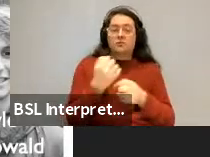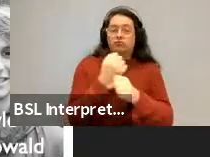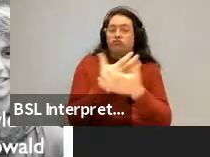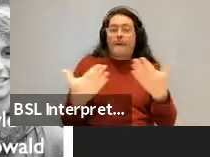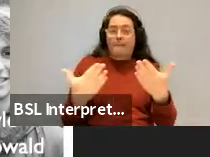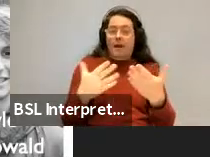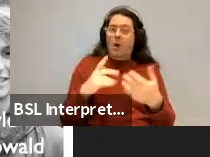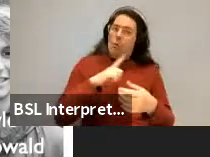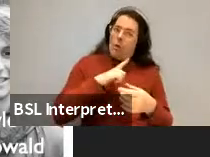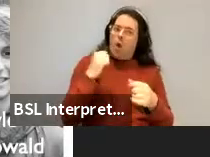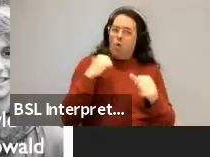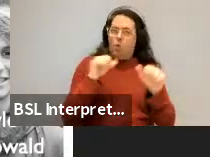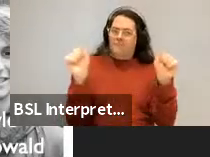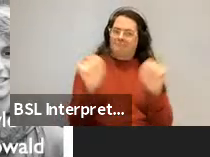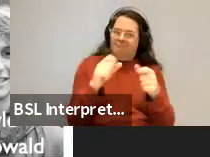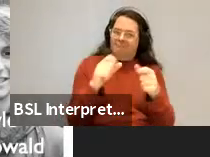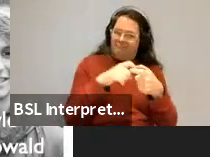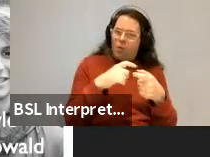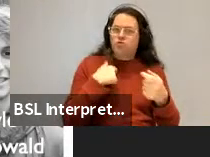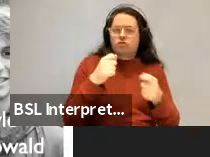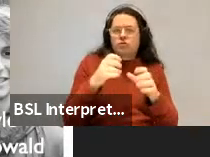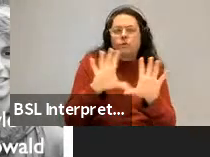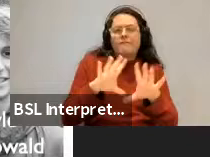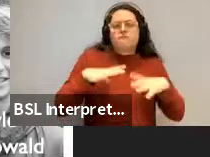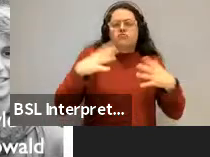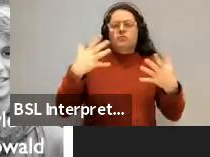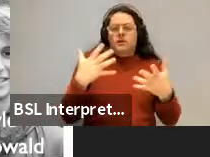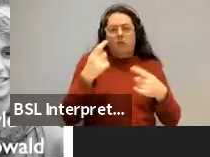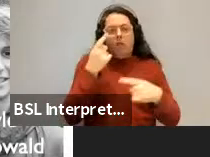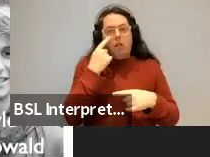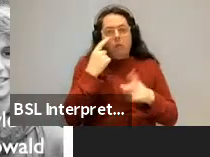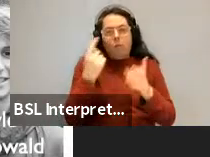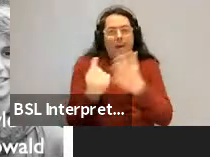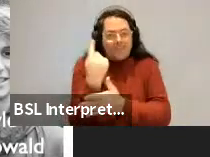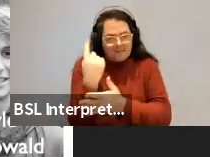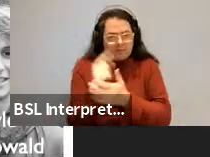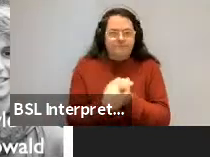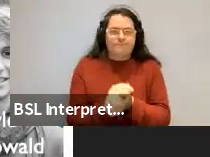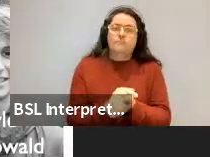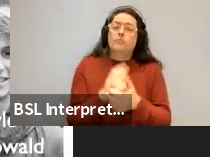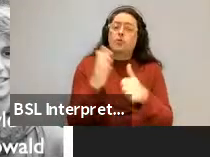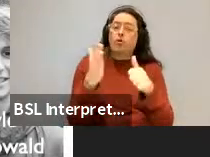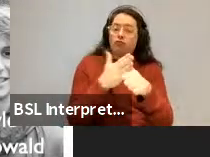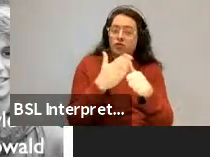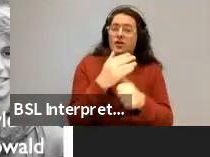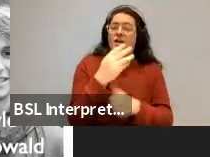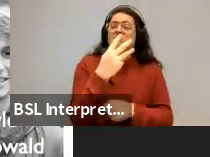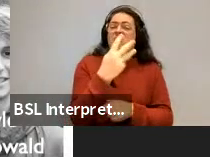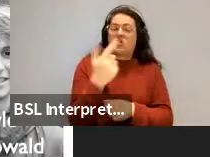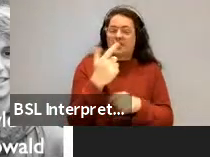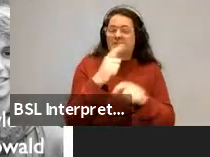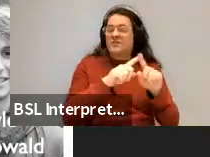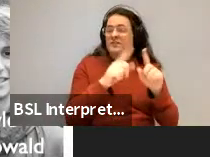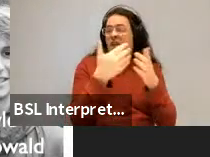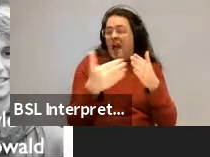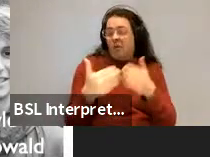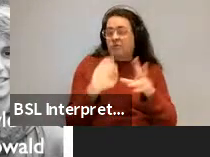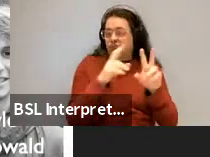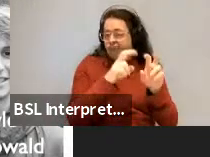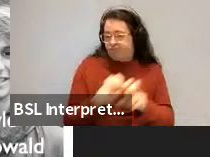abstracting away from that here. We have data, we have originally we had 37 languages from nine